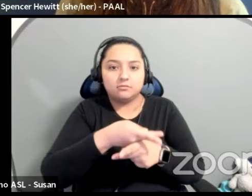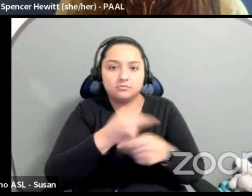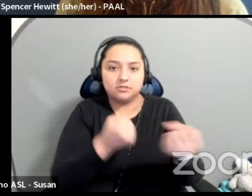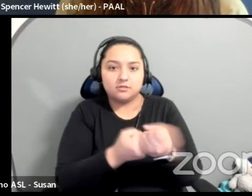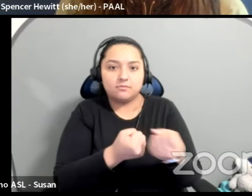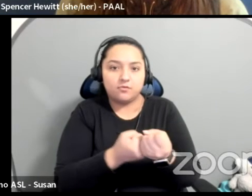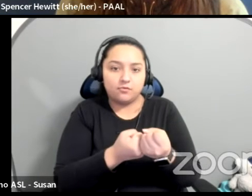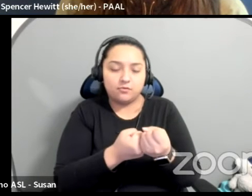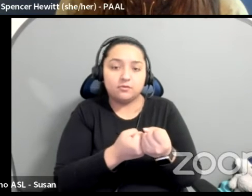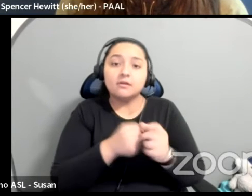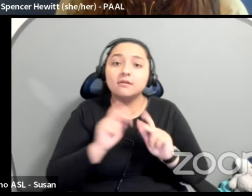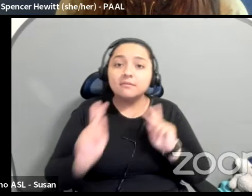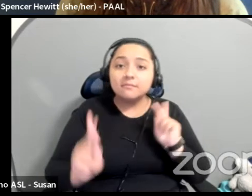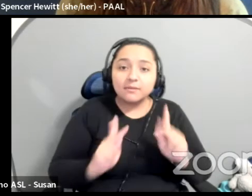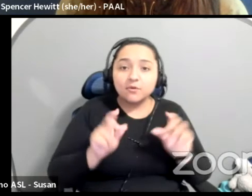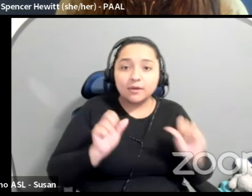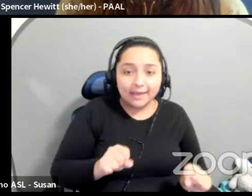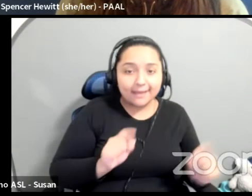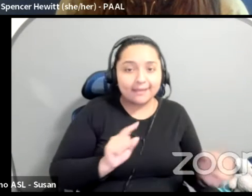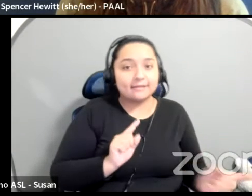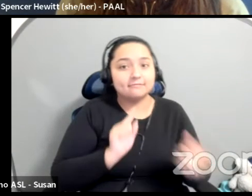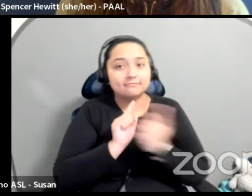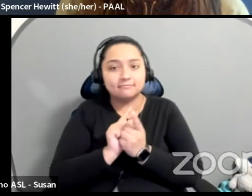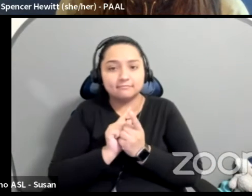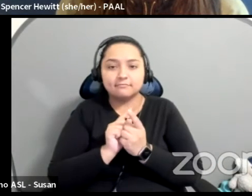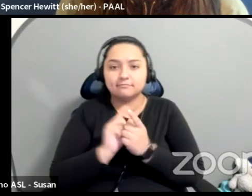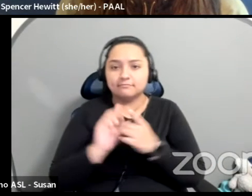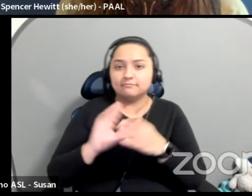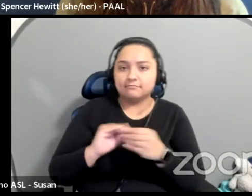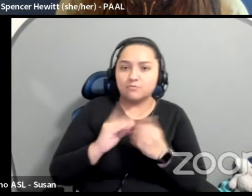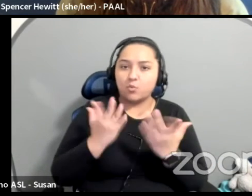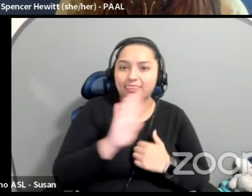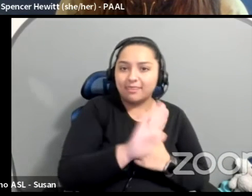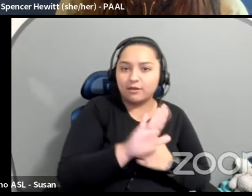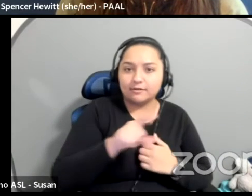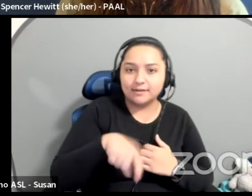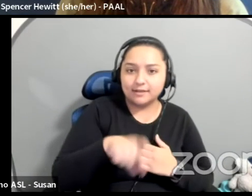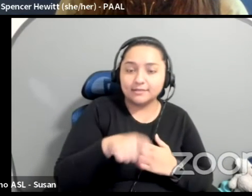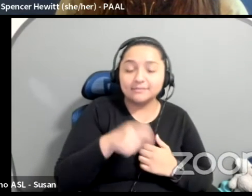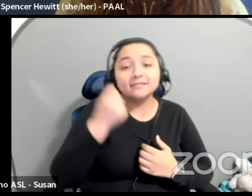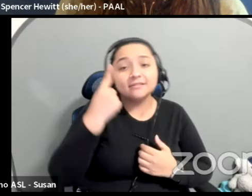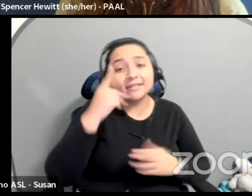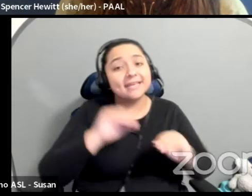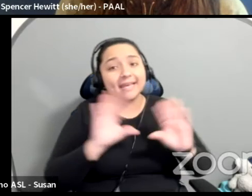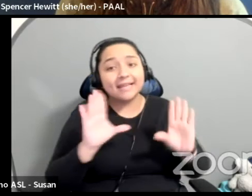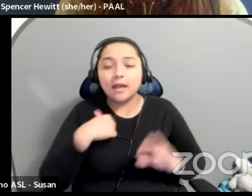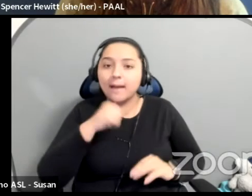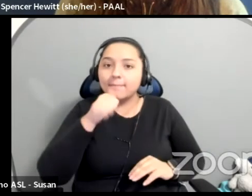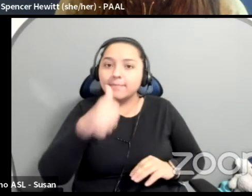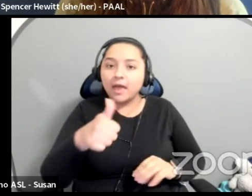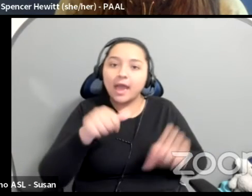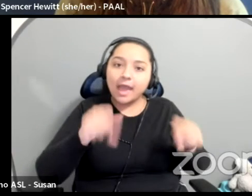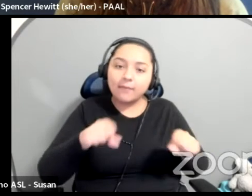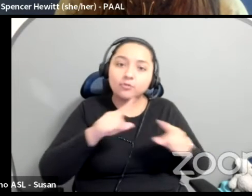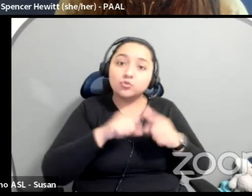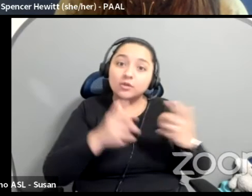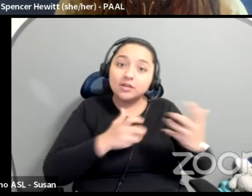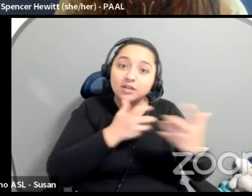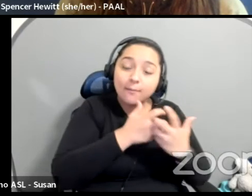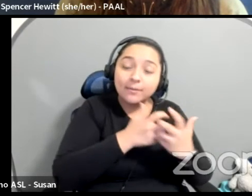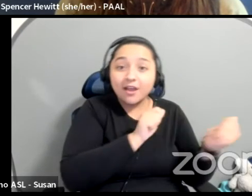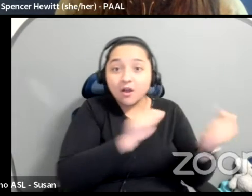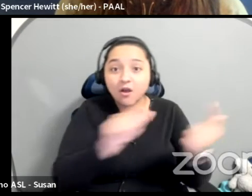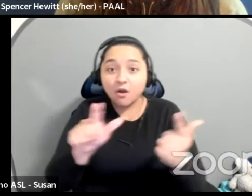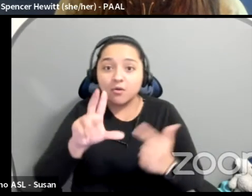I am very clear, which I said before that I might not be able to accommodate all of them. Right. And, and I think you have to be a little bit careful without that.